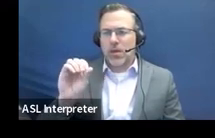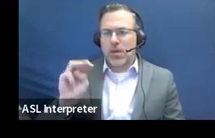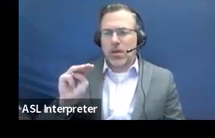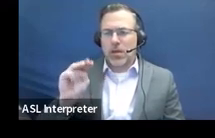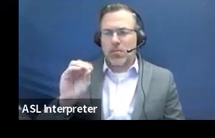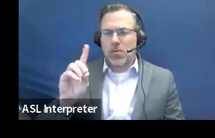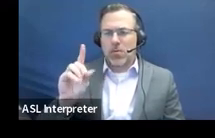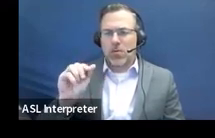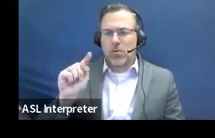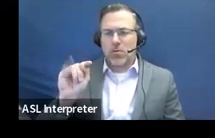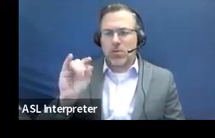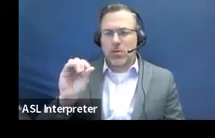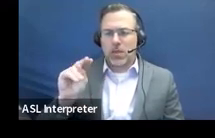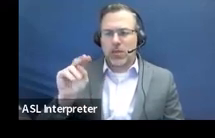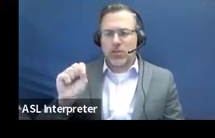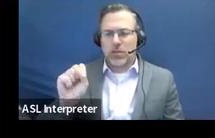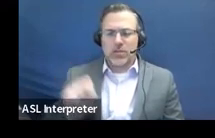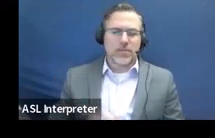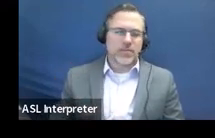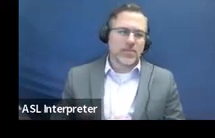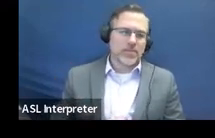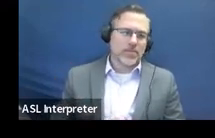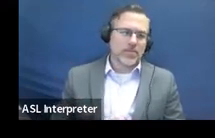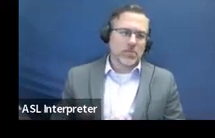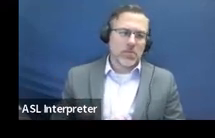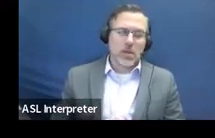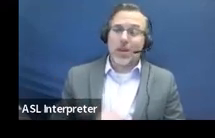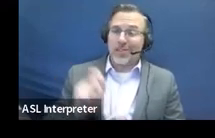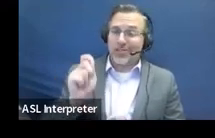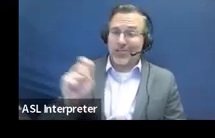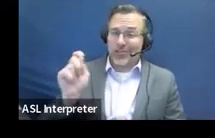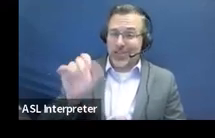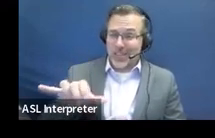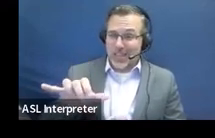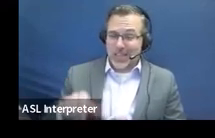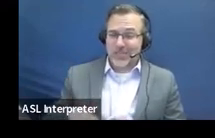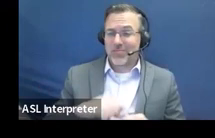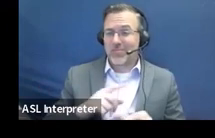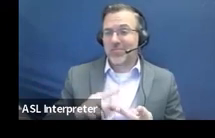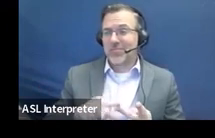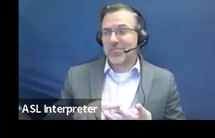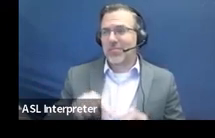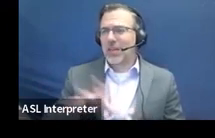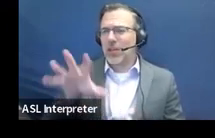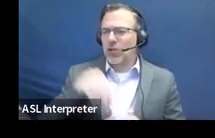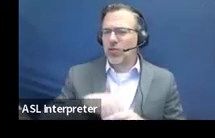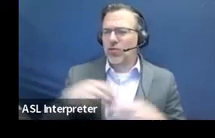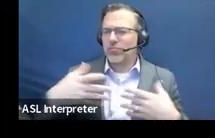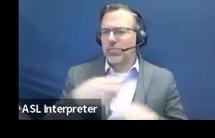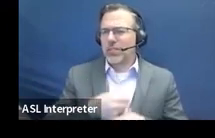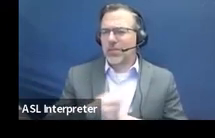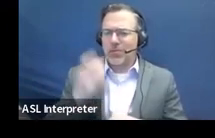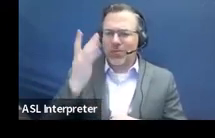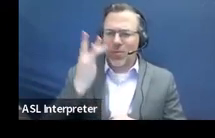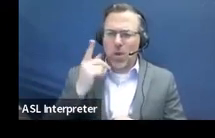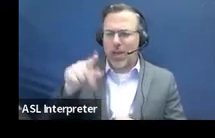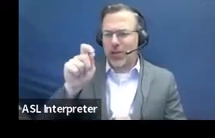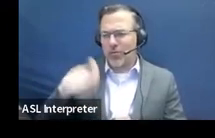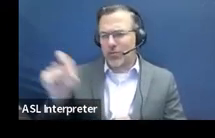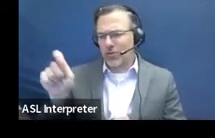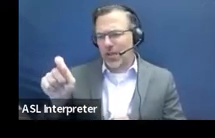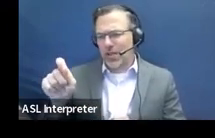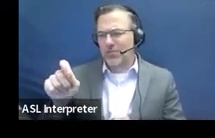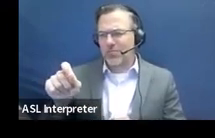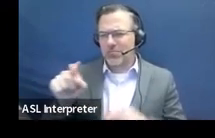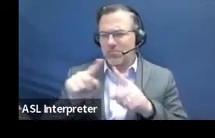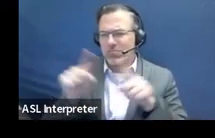you check one of those boxes and then include a summary of why you checked the box